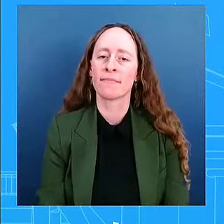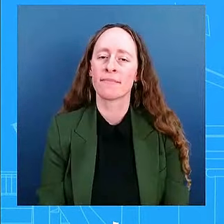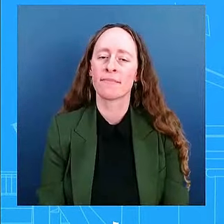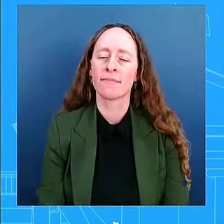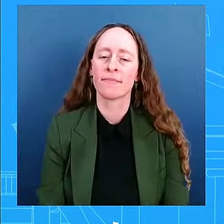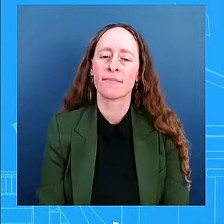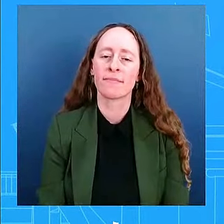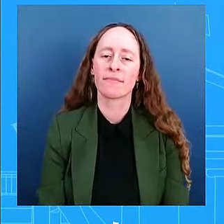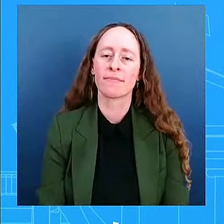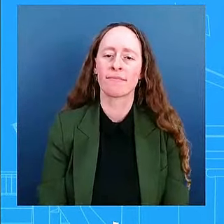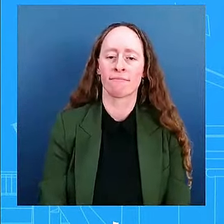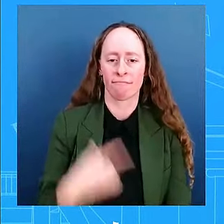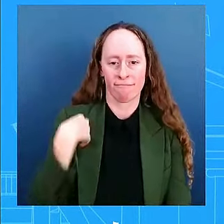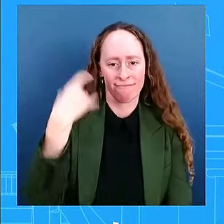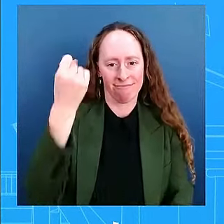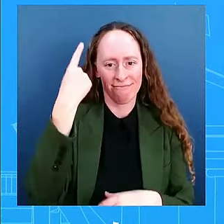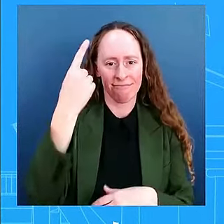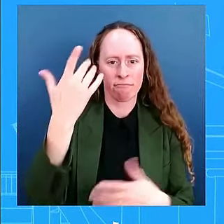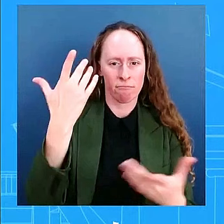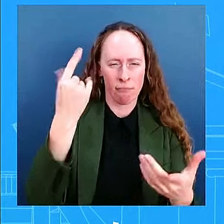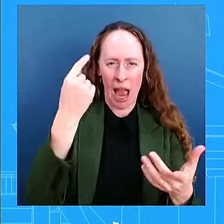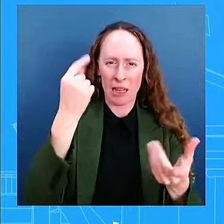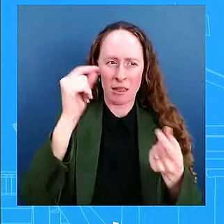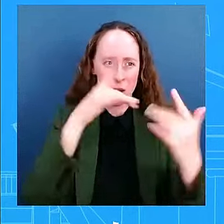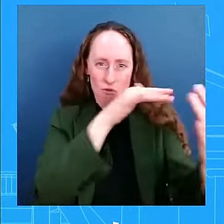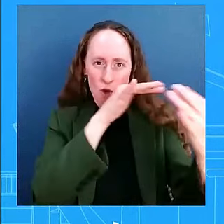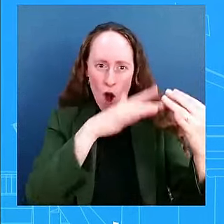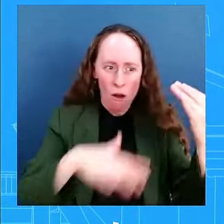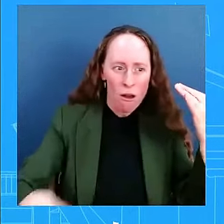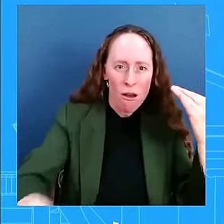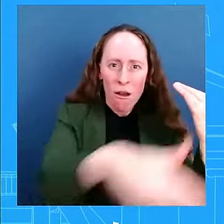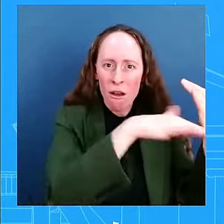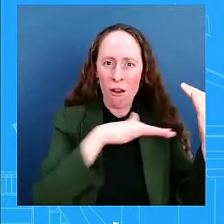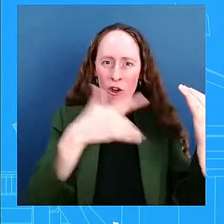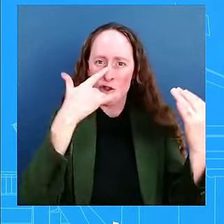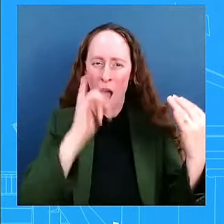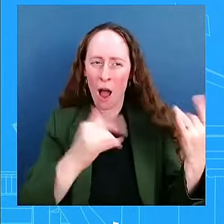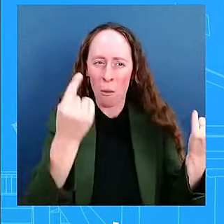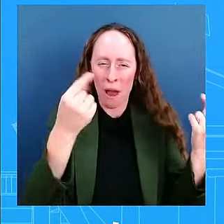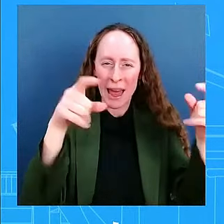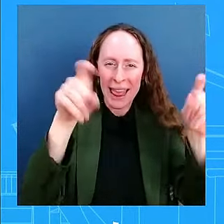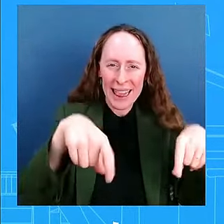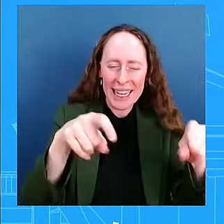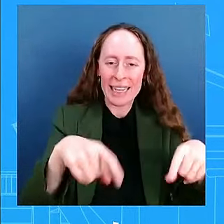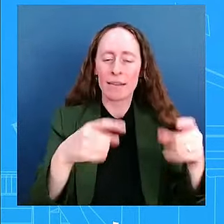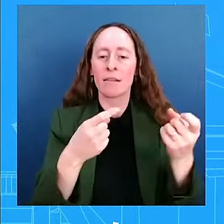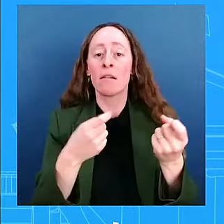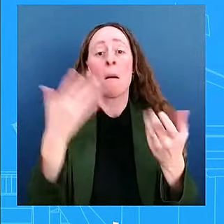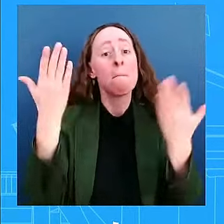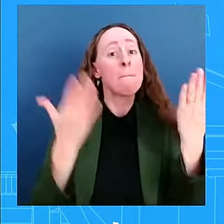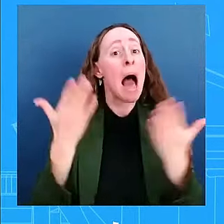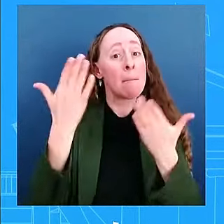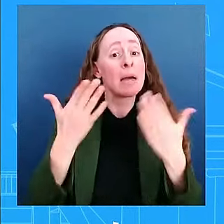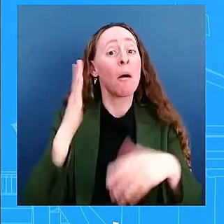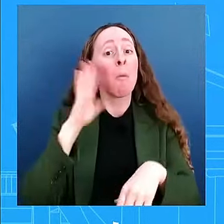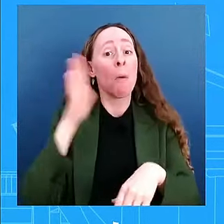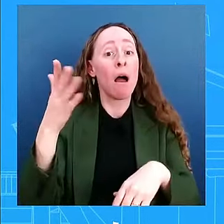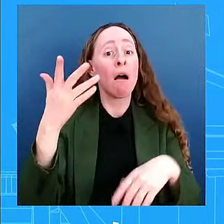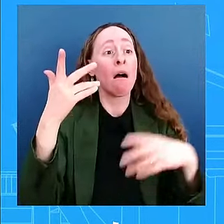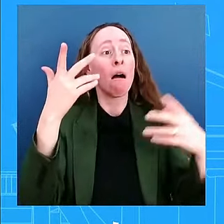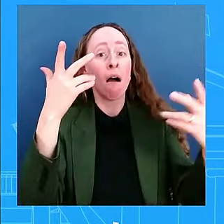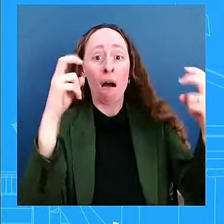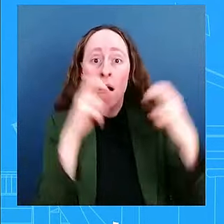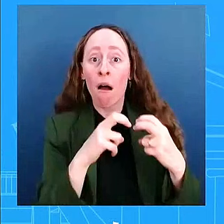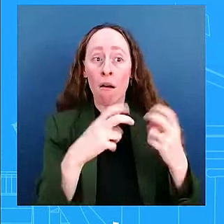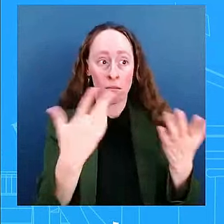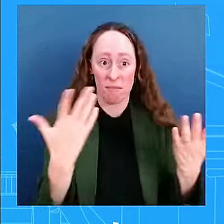on the ground on the battlefield. Uh, and so the President's probably talking to the President Zelensky right now. Uh, we are going to continue to show